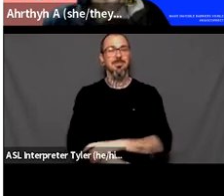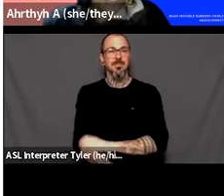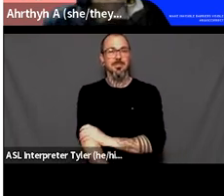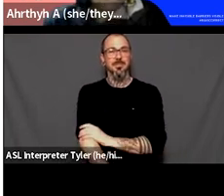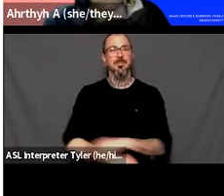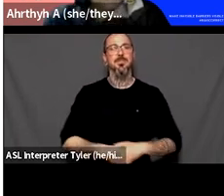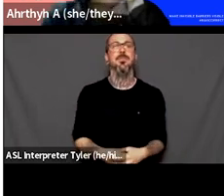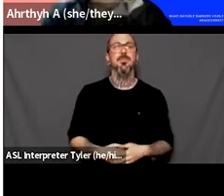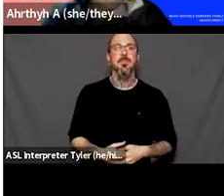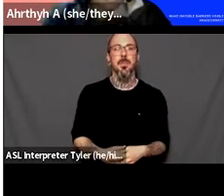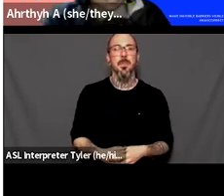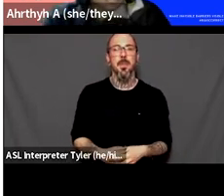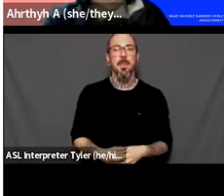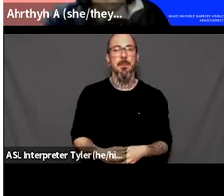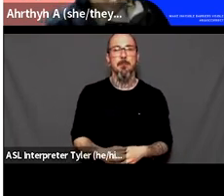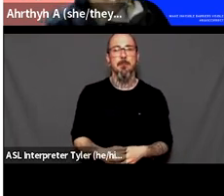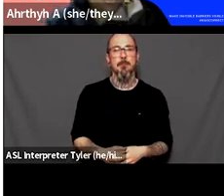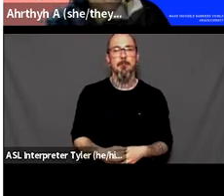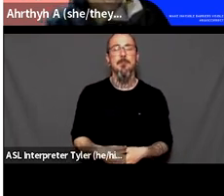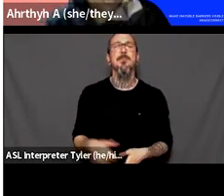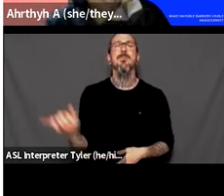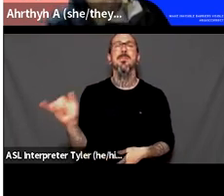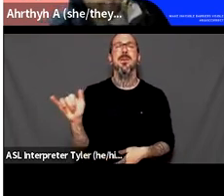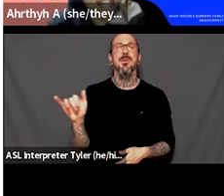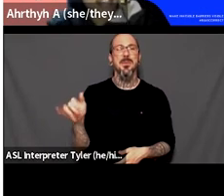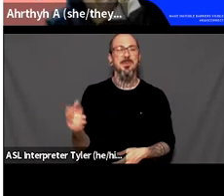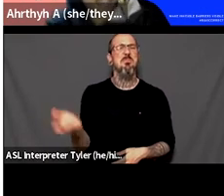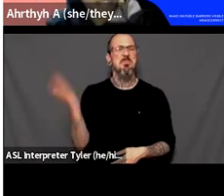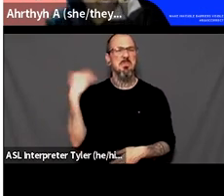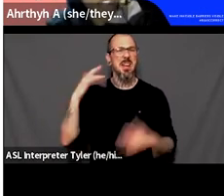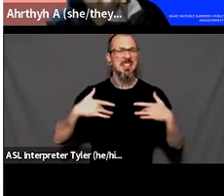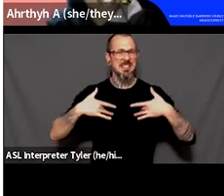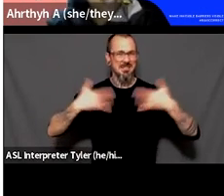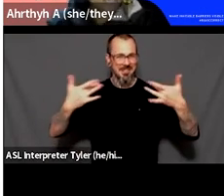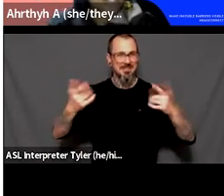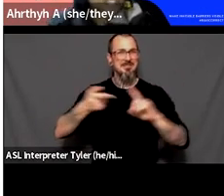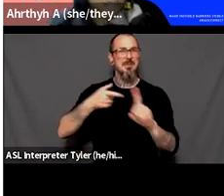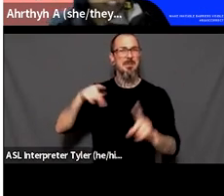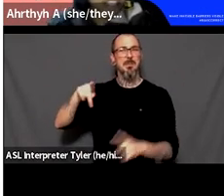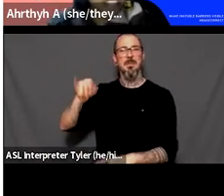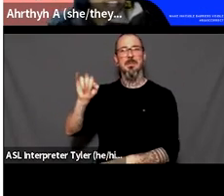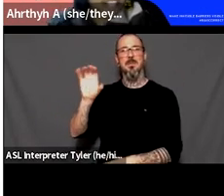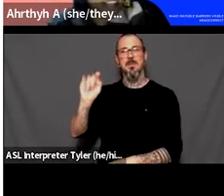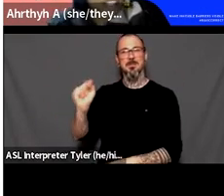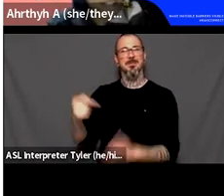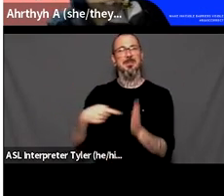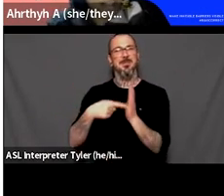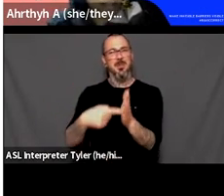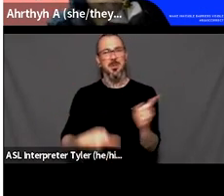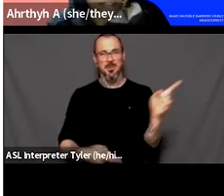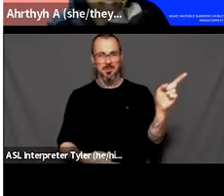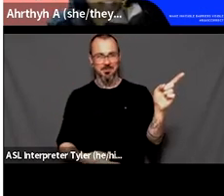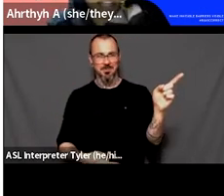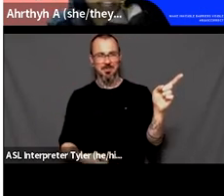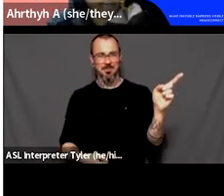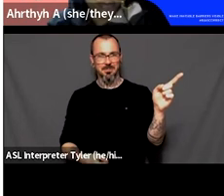I just wanted to quickly, um, refer to some past, uh, pivot projects. So specifically translations, um,